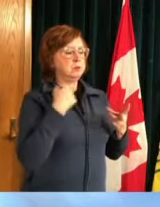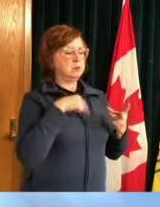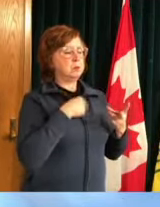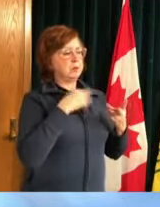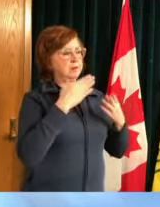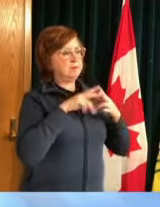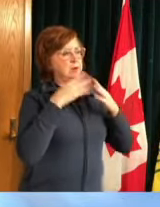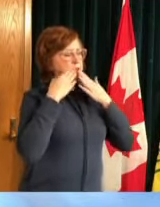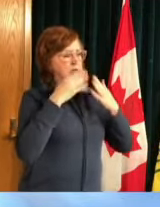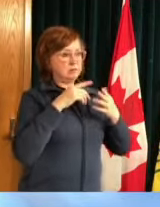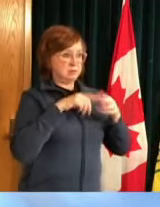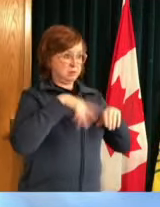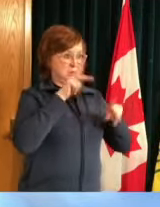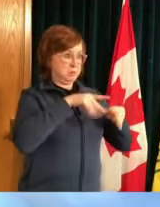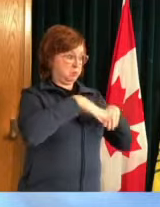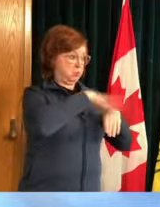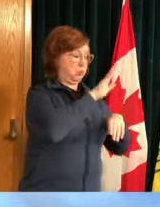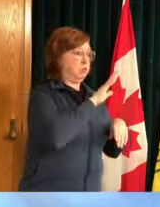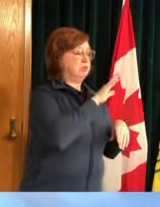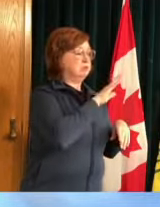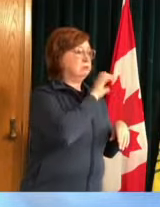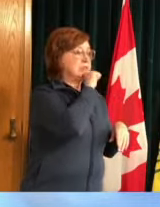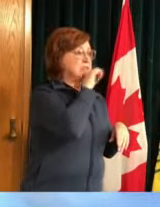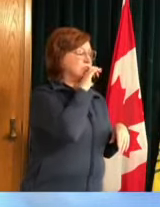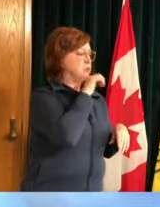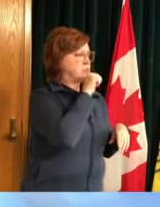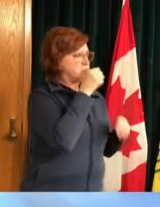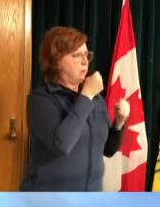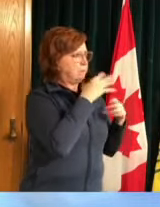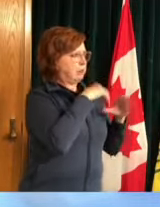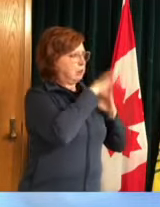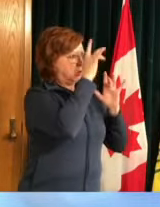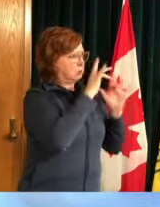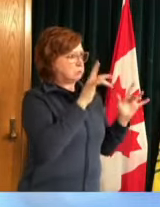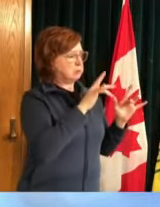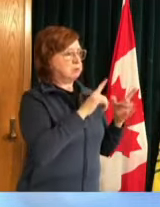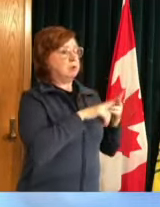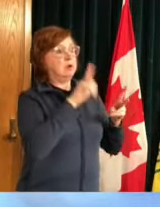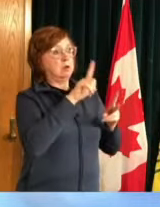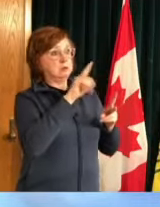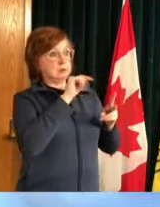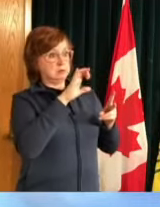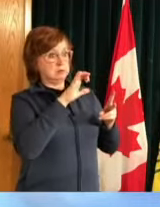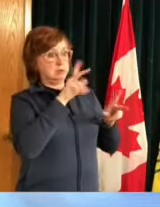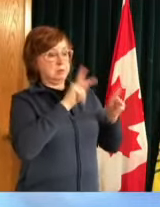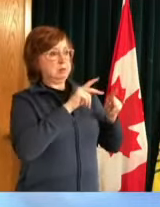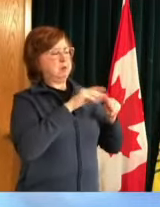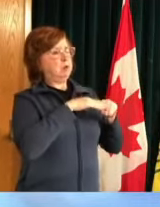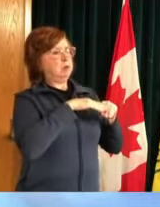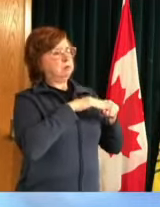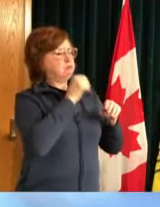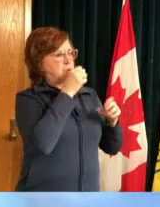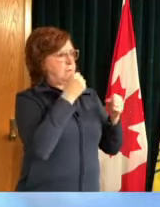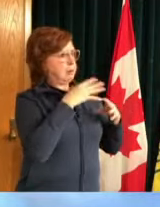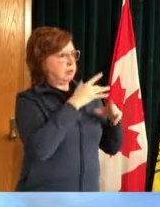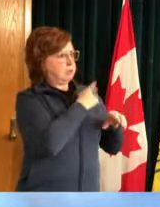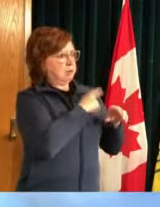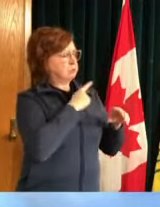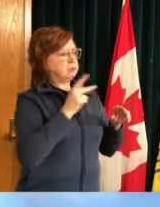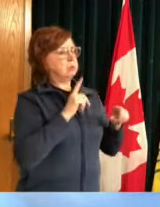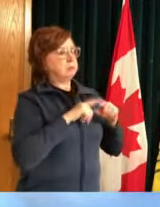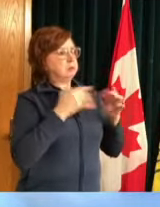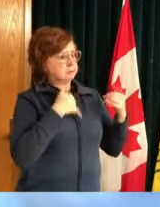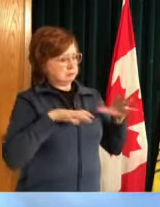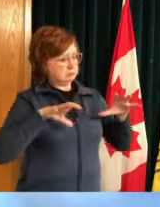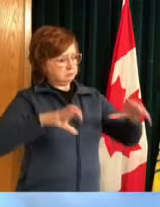we still know that covid is a serious illness um in all age groups and and that is why we all as